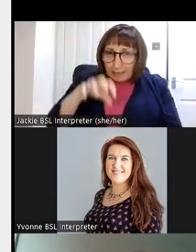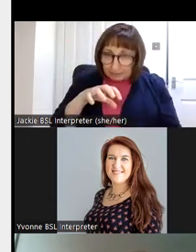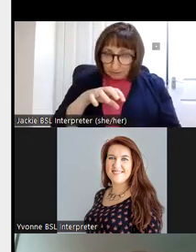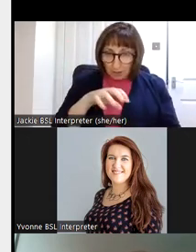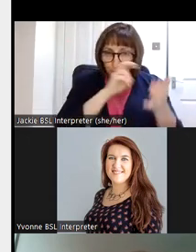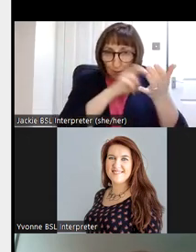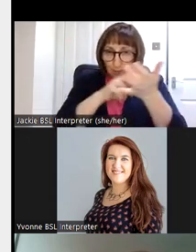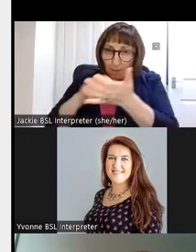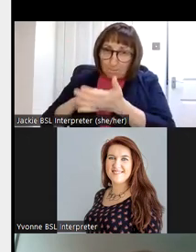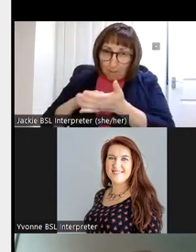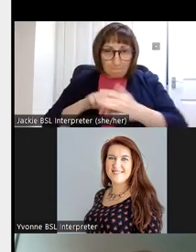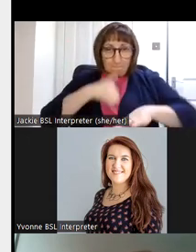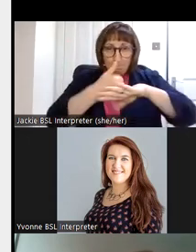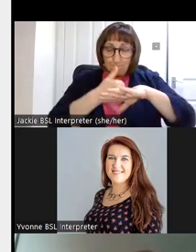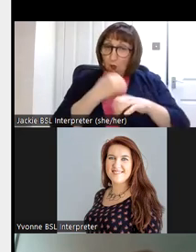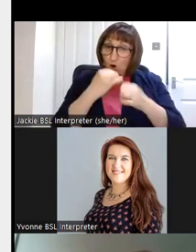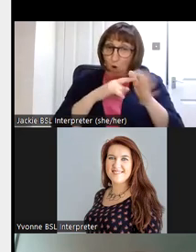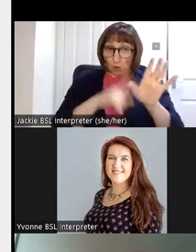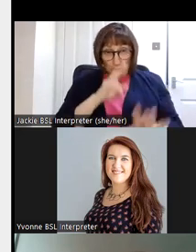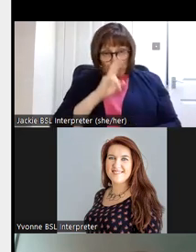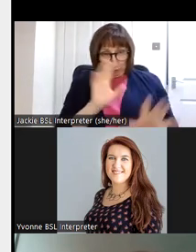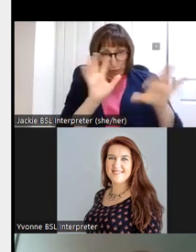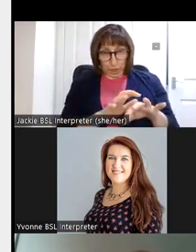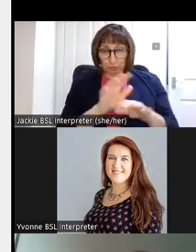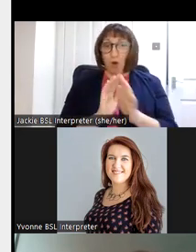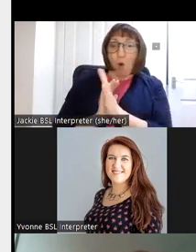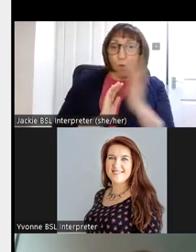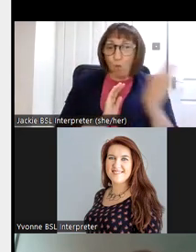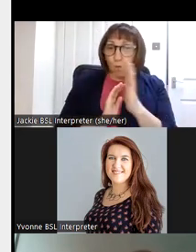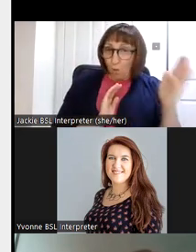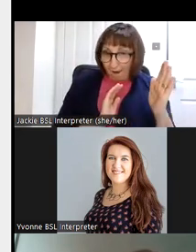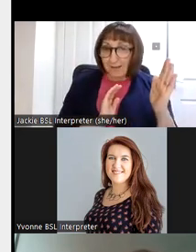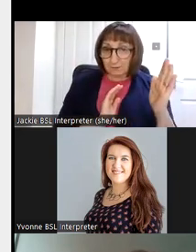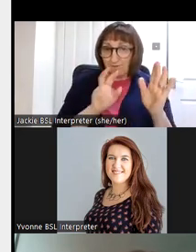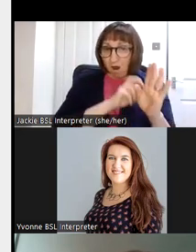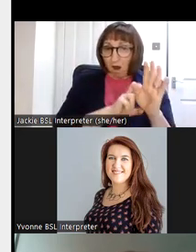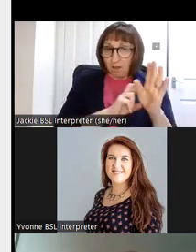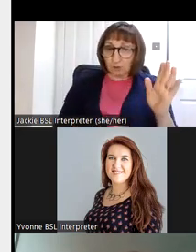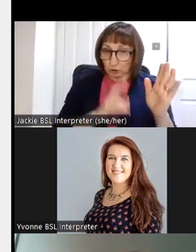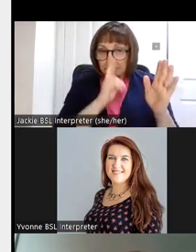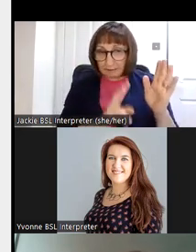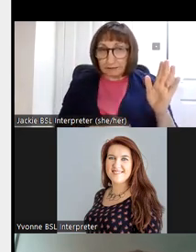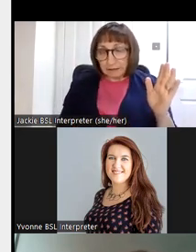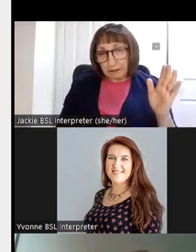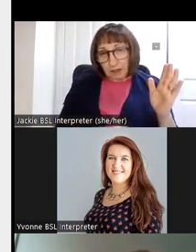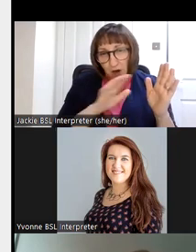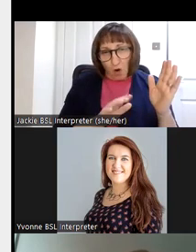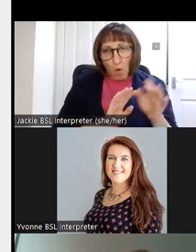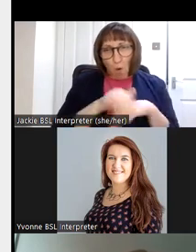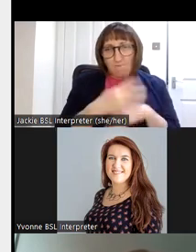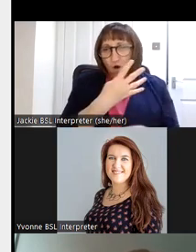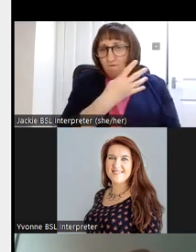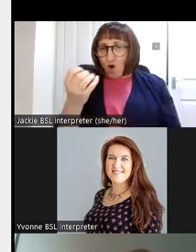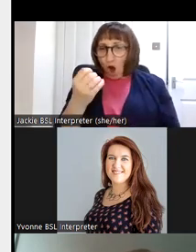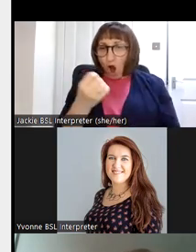monuments in the county of Galway as you can see it's in the west of the country and there's yeah there's about over 400